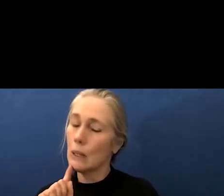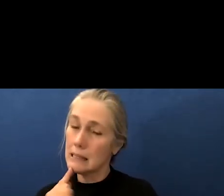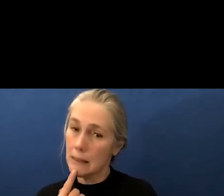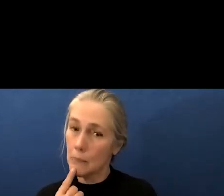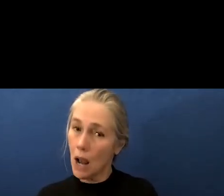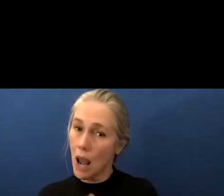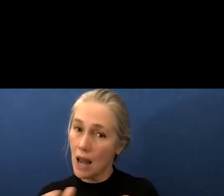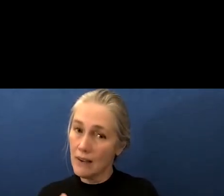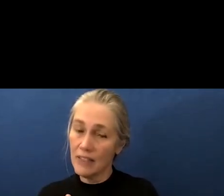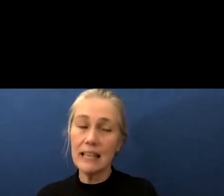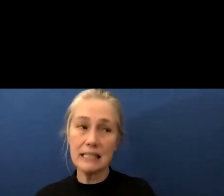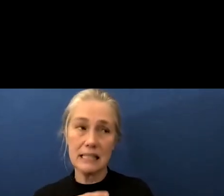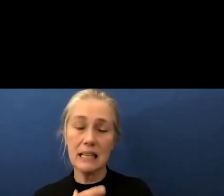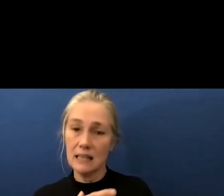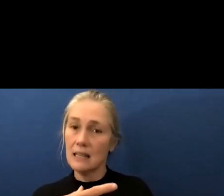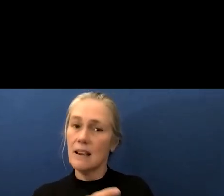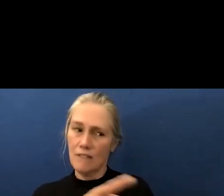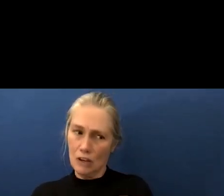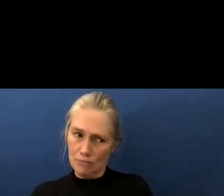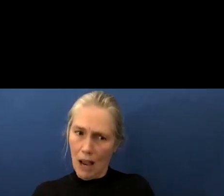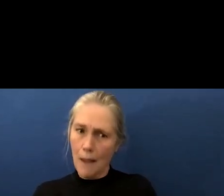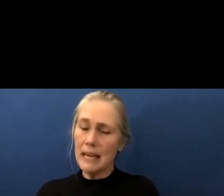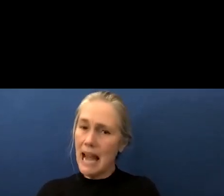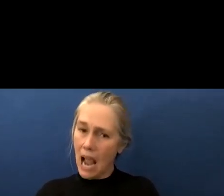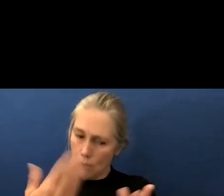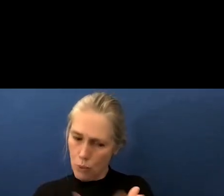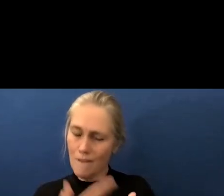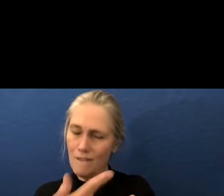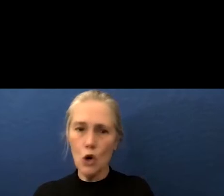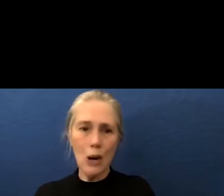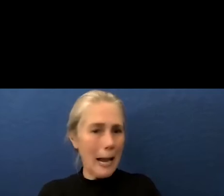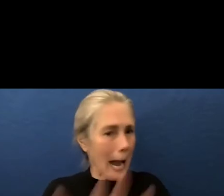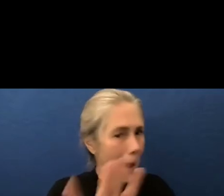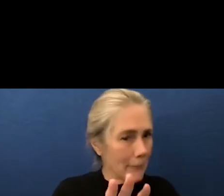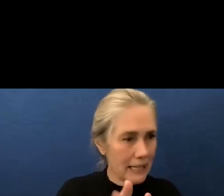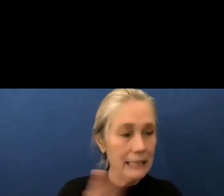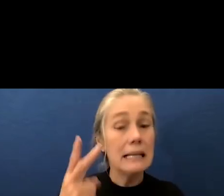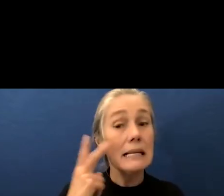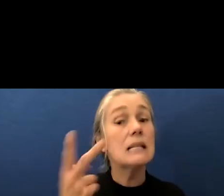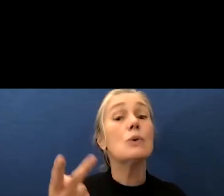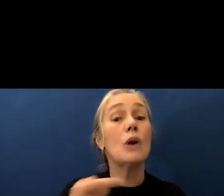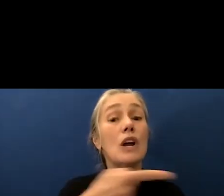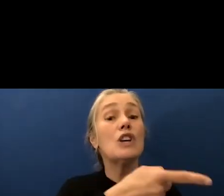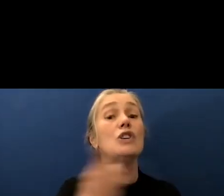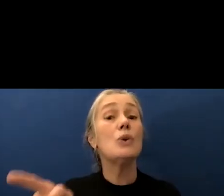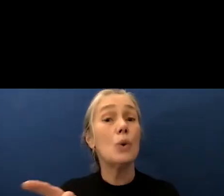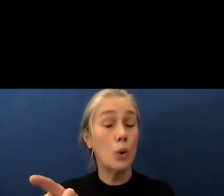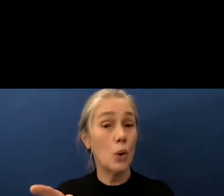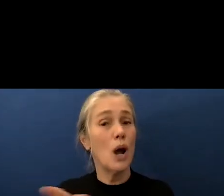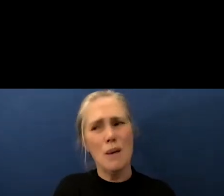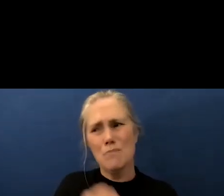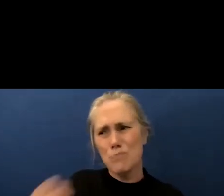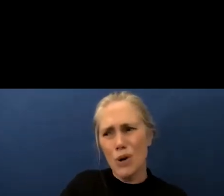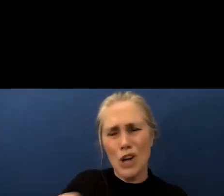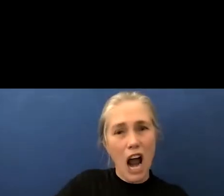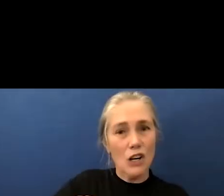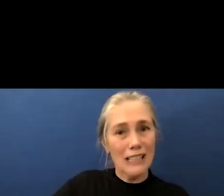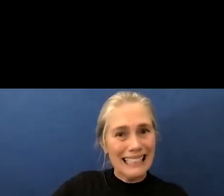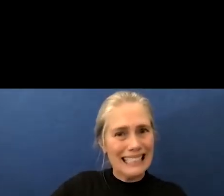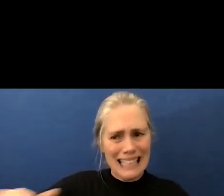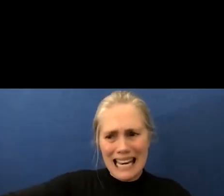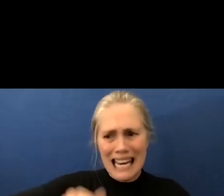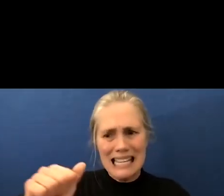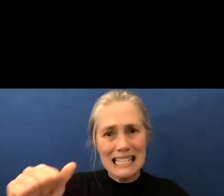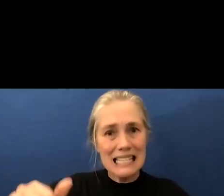of things coming out of your incompetence i wonder if soon it's gonna come out that you also put our kids kids in danger